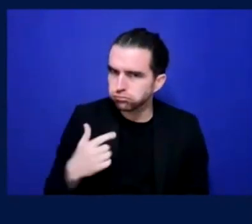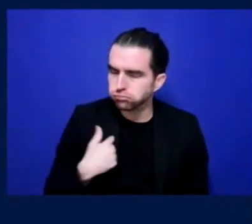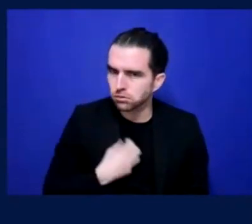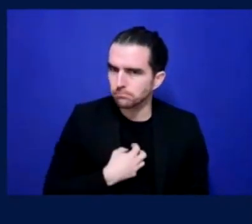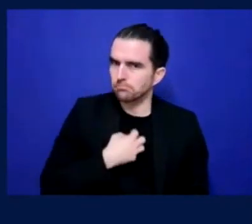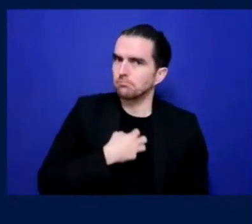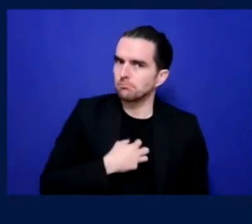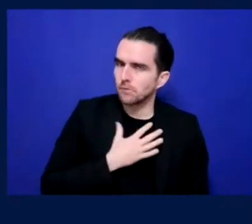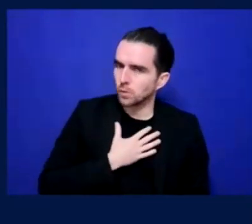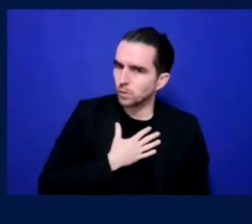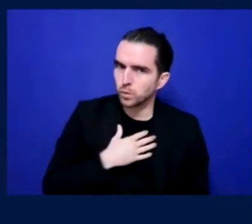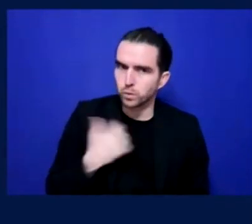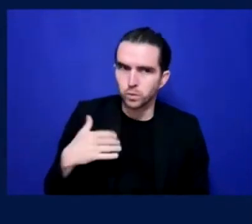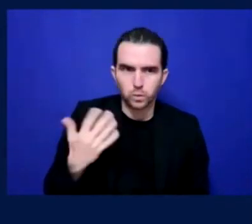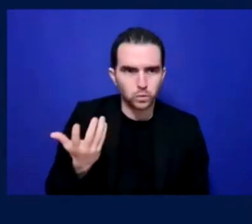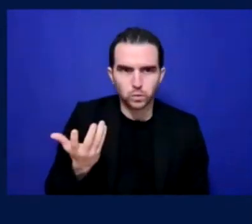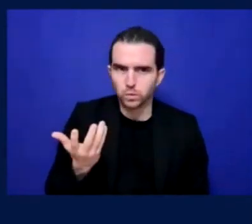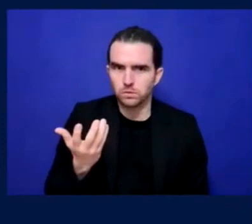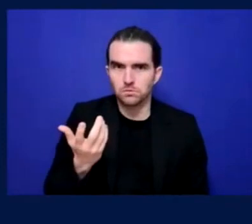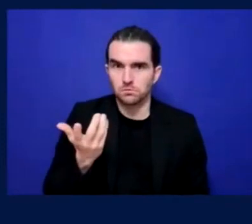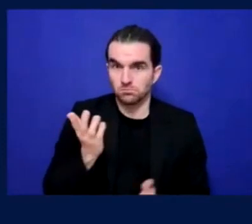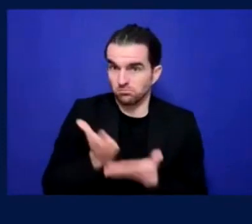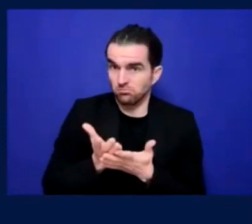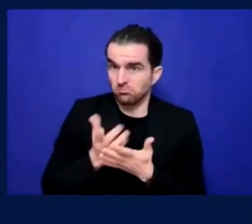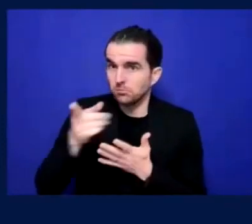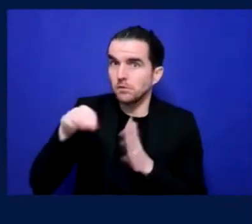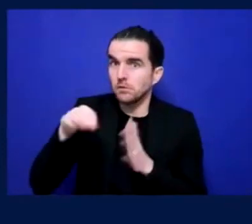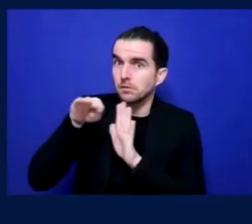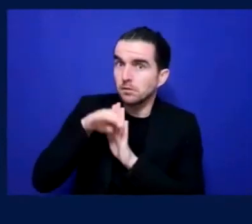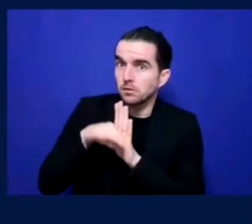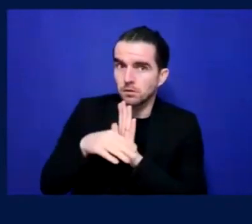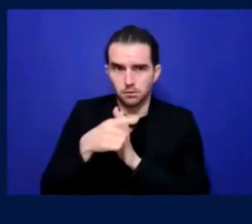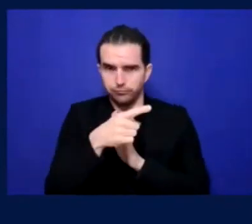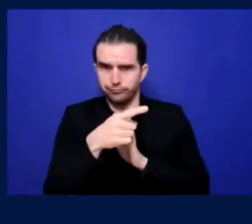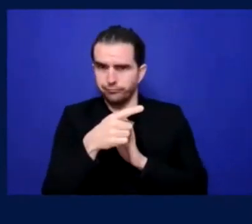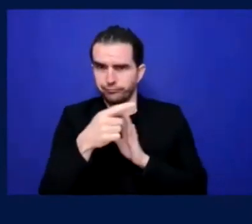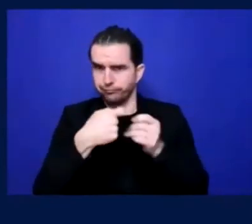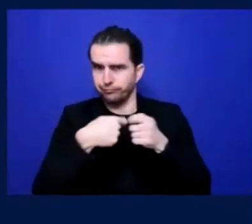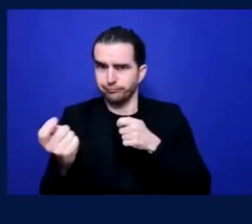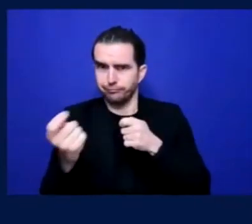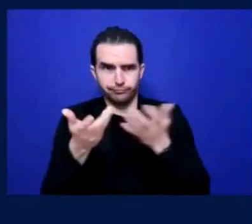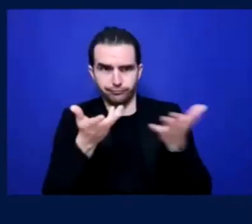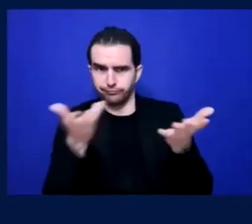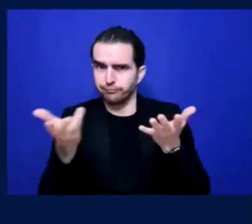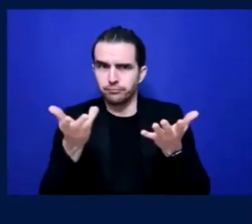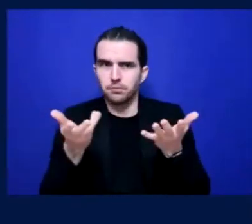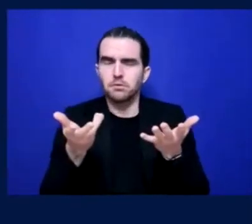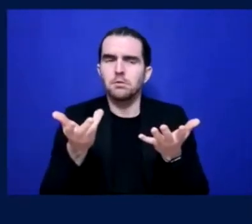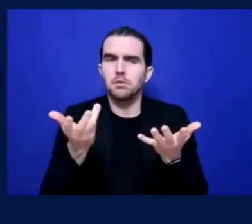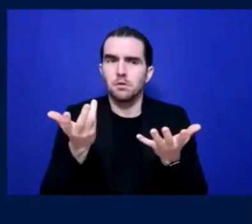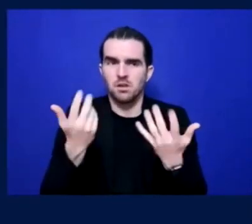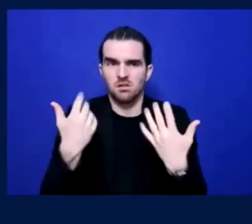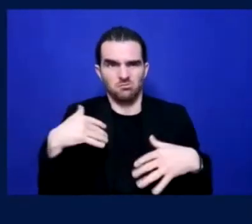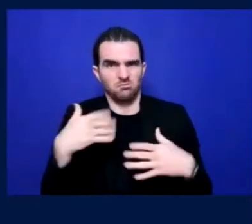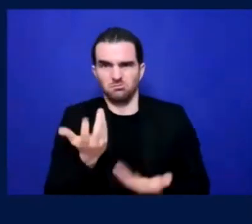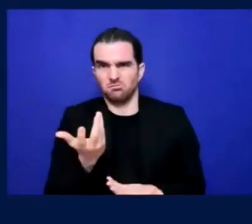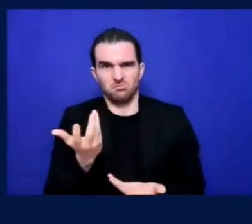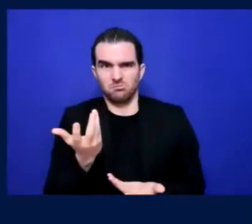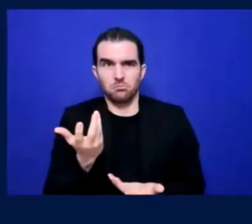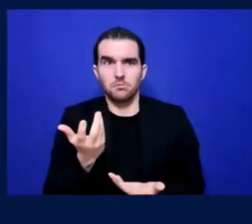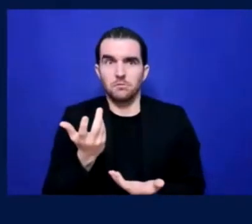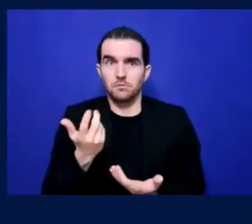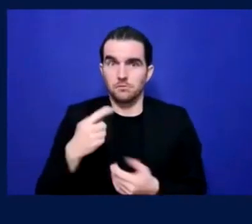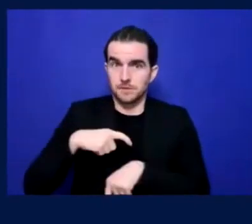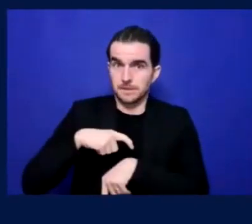you know, and, and this red zone with, because of the pandemic and whatever, do you feel that the accessible services in the facilities as,